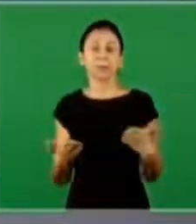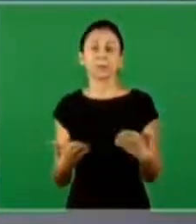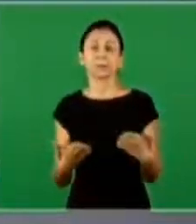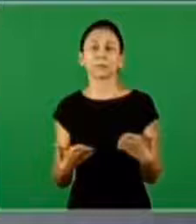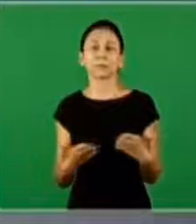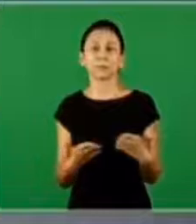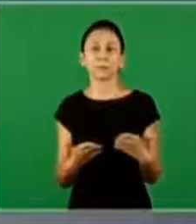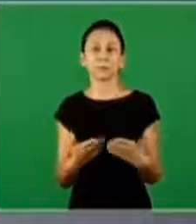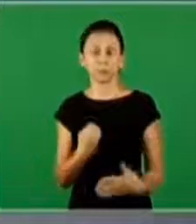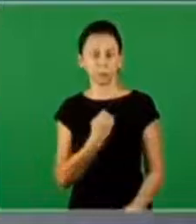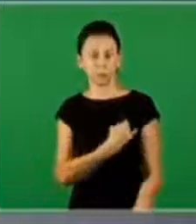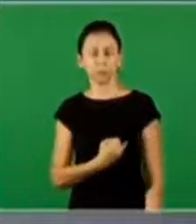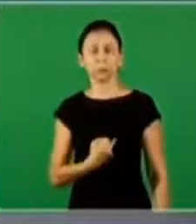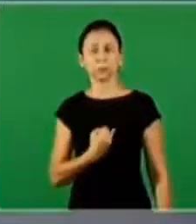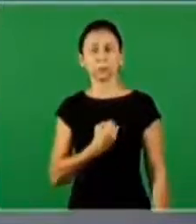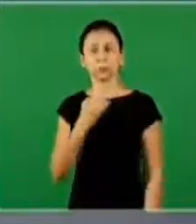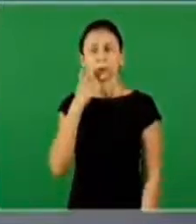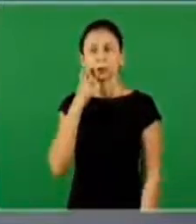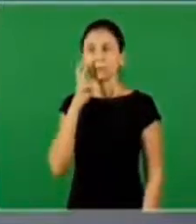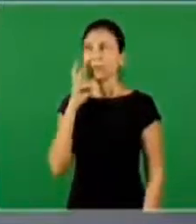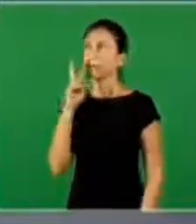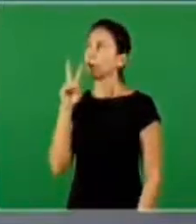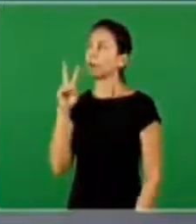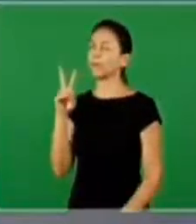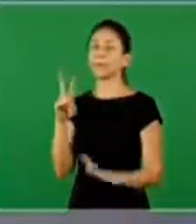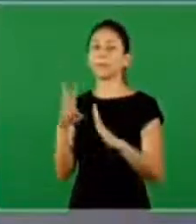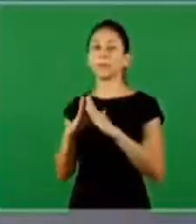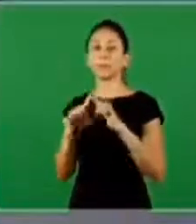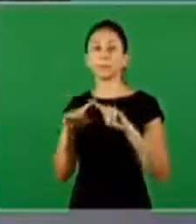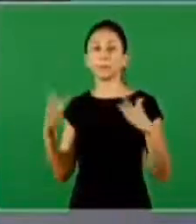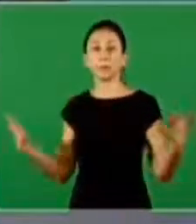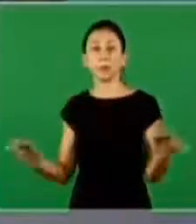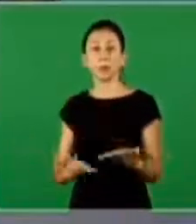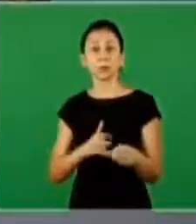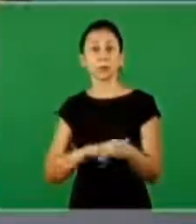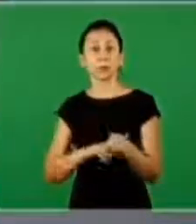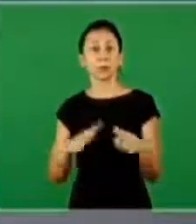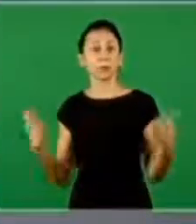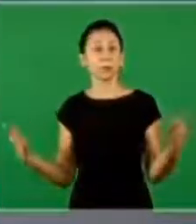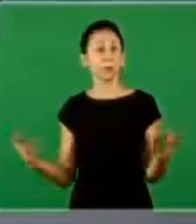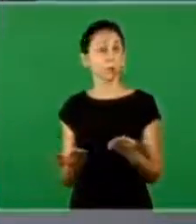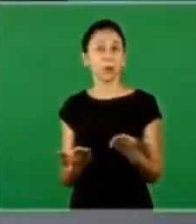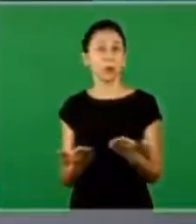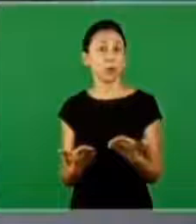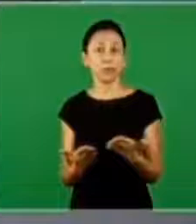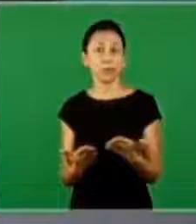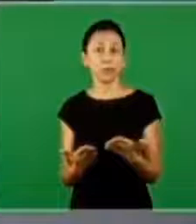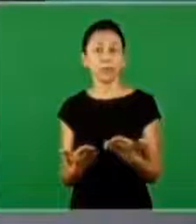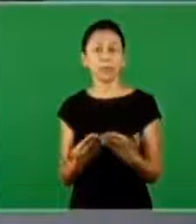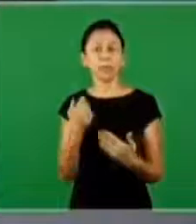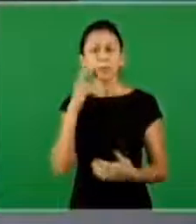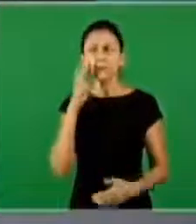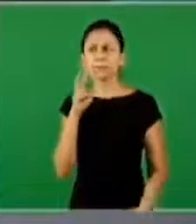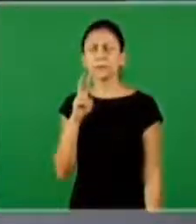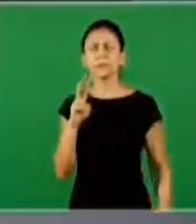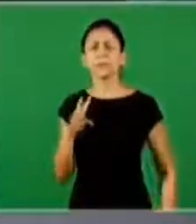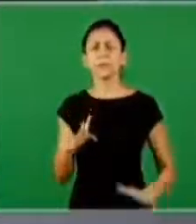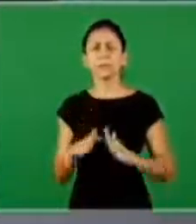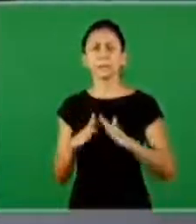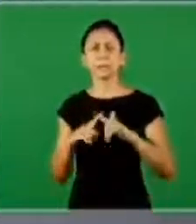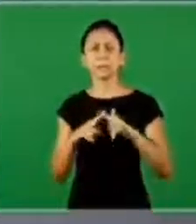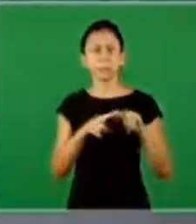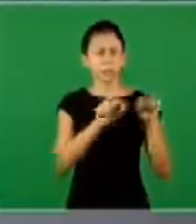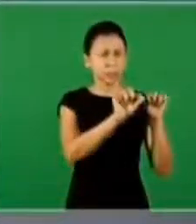now so when John sees the church he sees on the time called now in a single time so when John sees the church